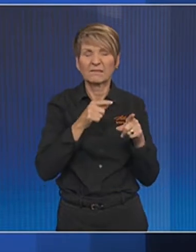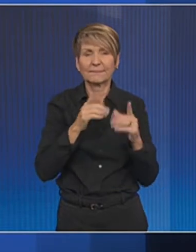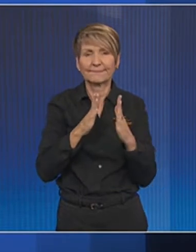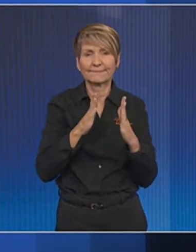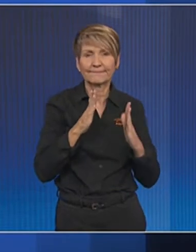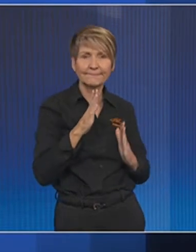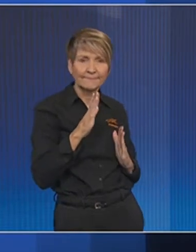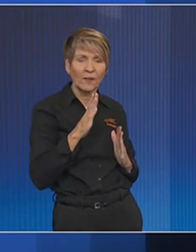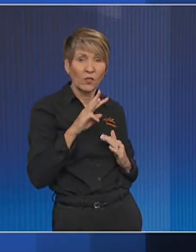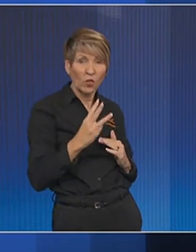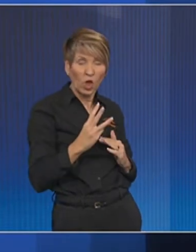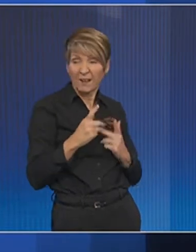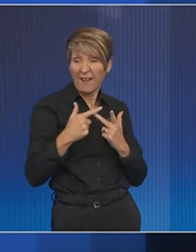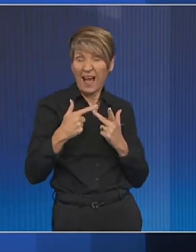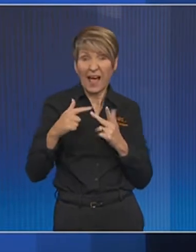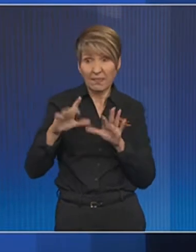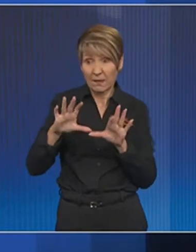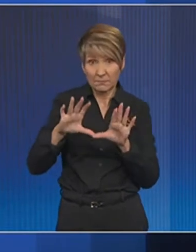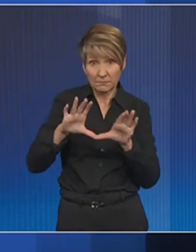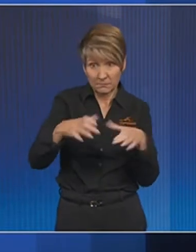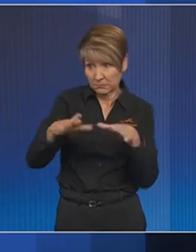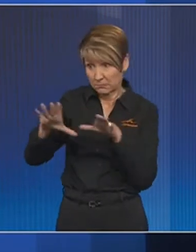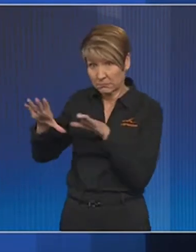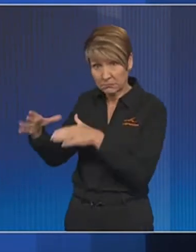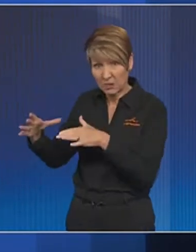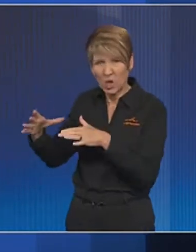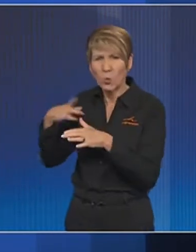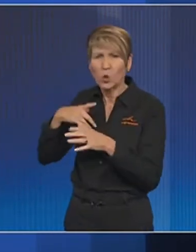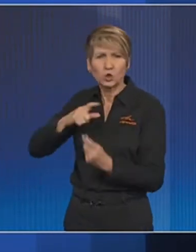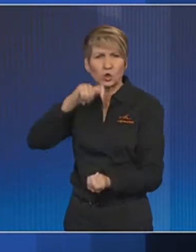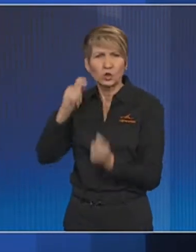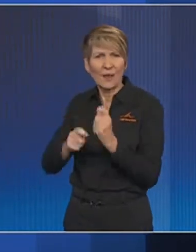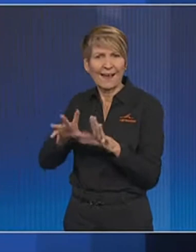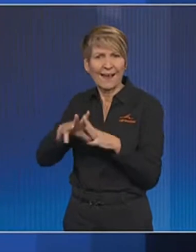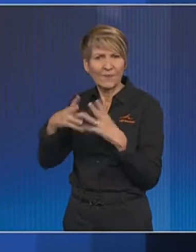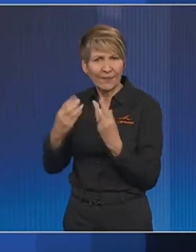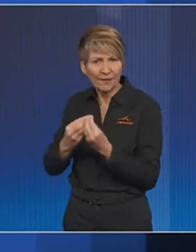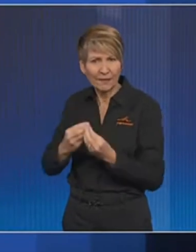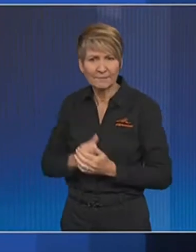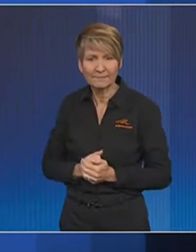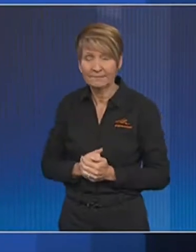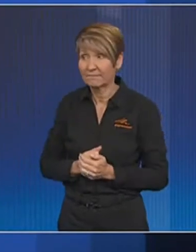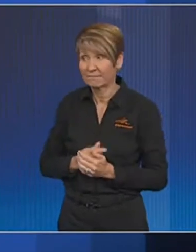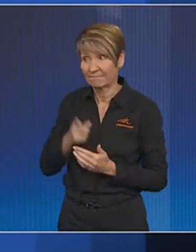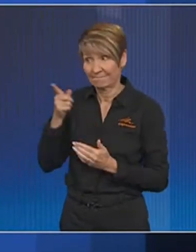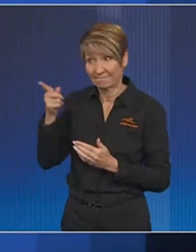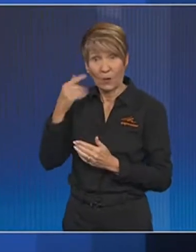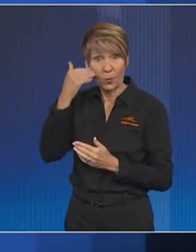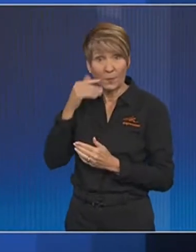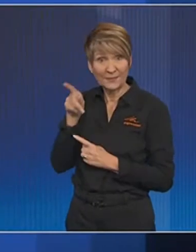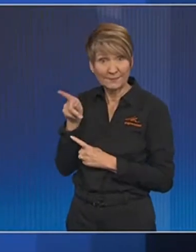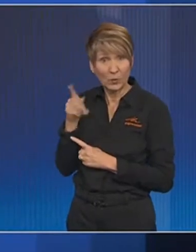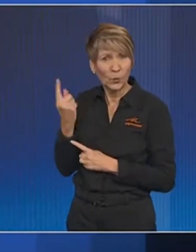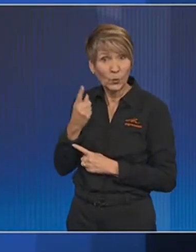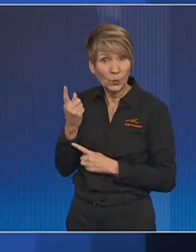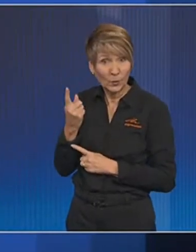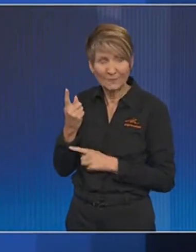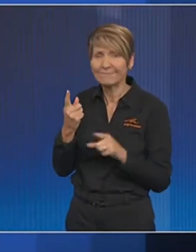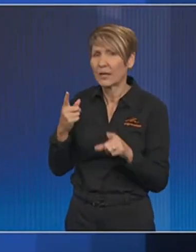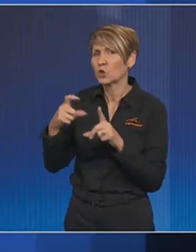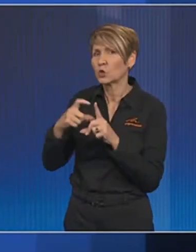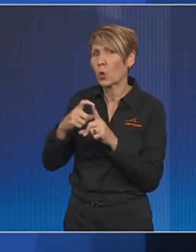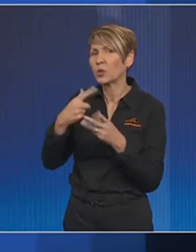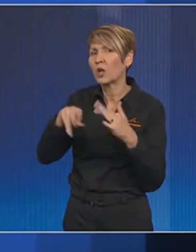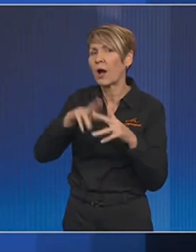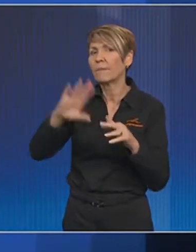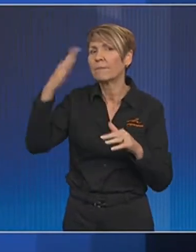parties who want to shake things up. The Taksin-Bakpur Thai party, the biggest opposition party, is expected to win the most seats by